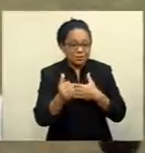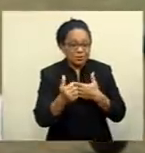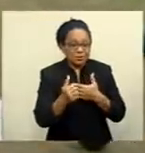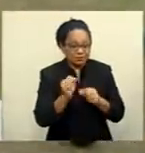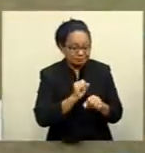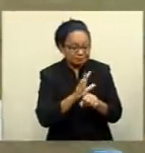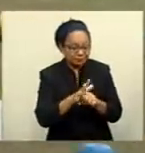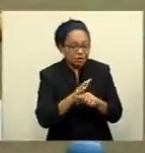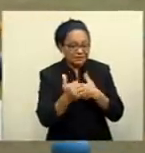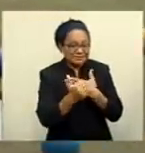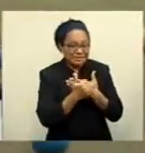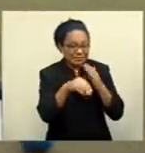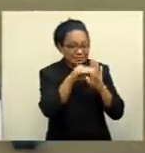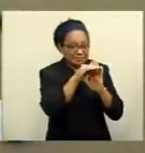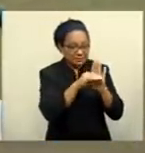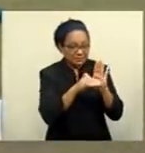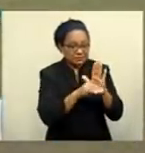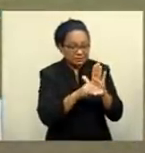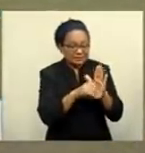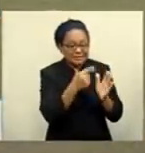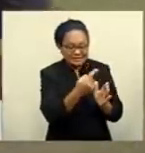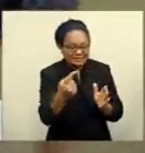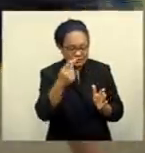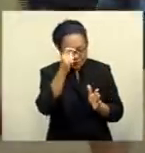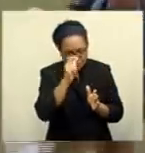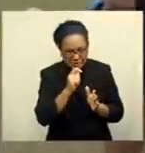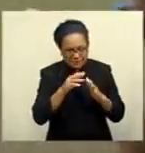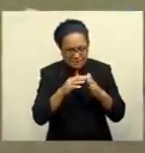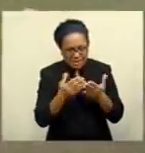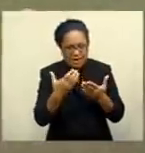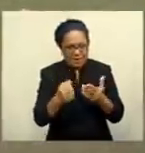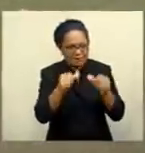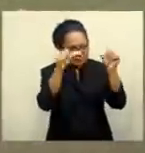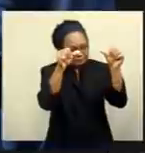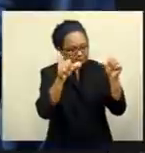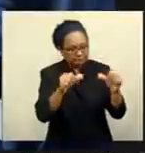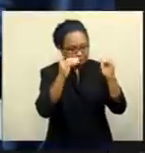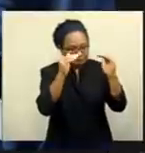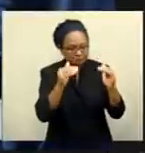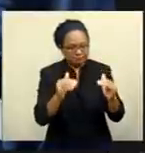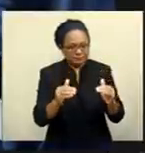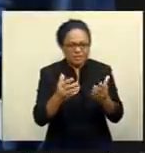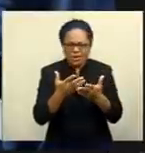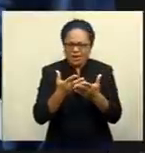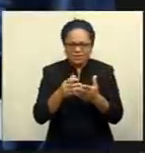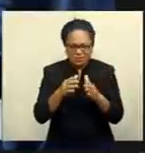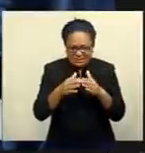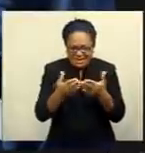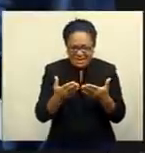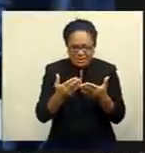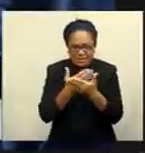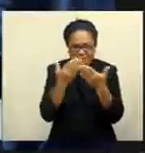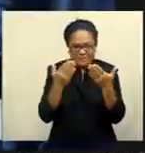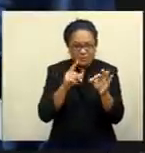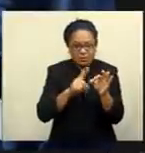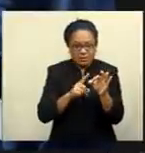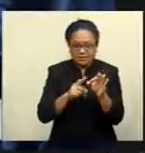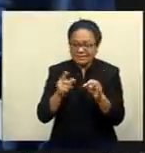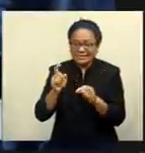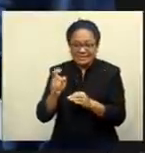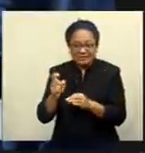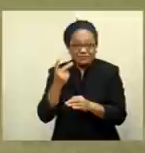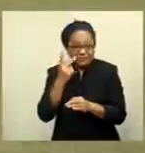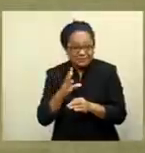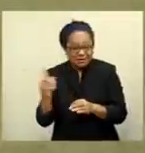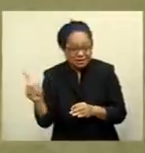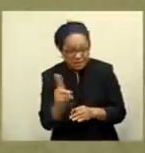have been mapped for all clubs, its members and guests. How do we manage visitors, guests that are coming into the